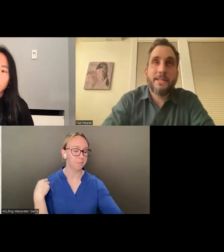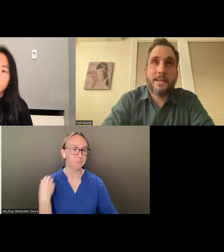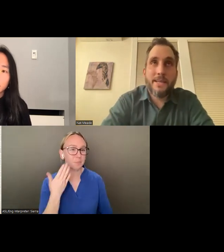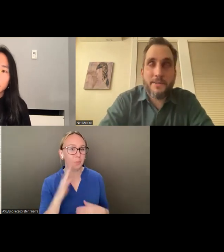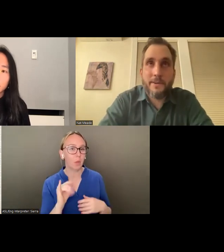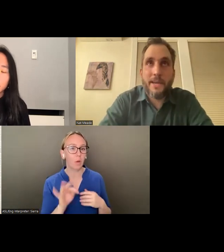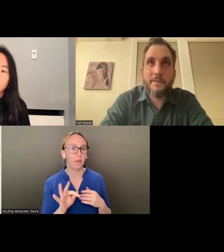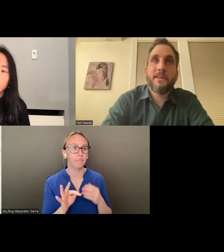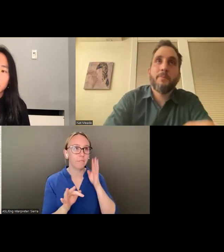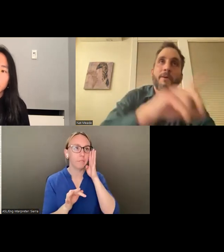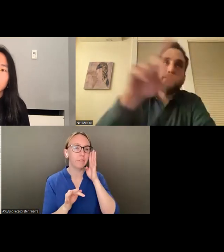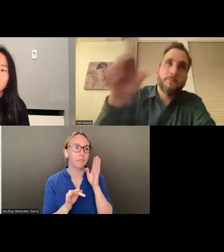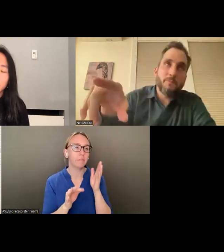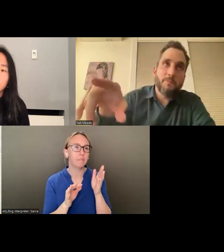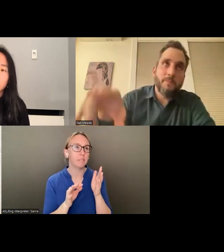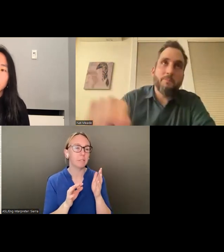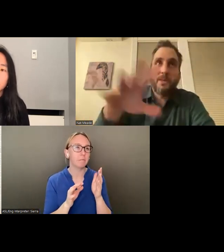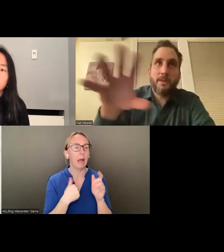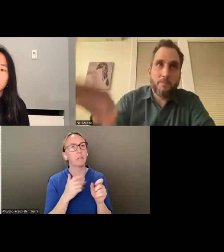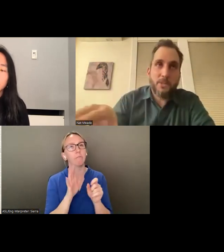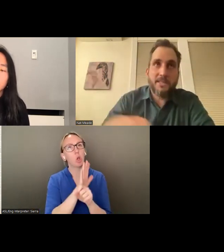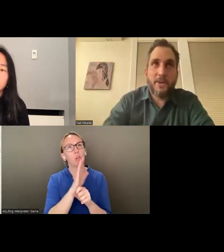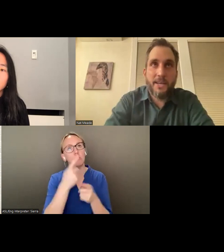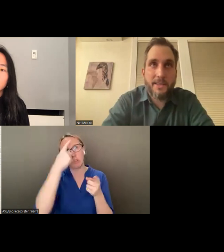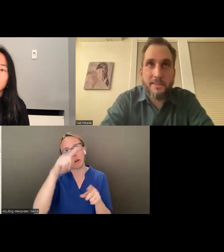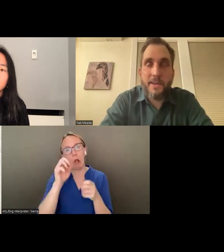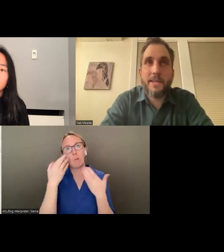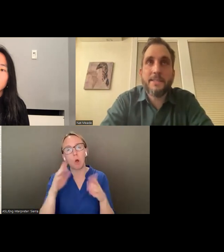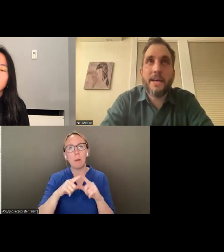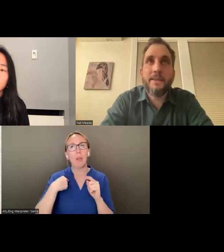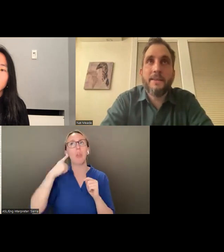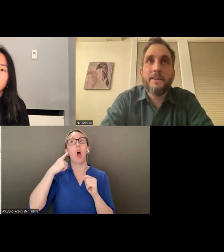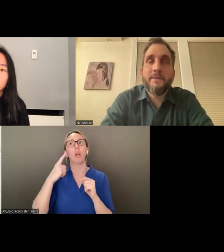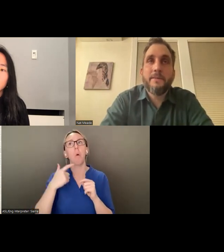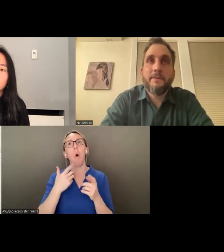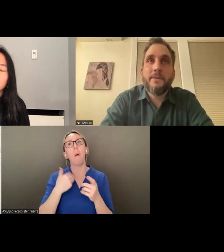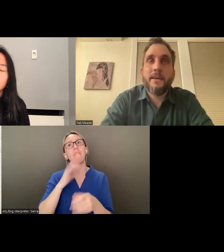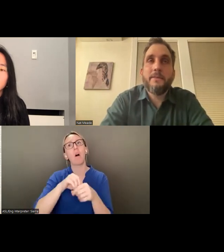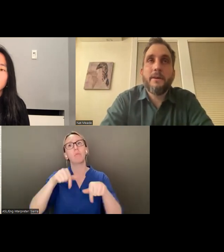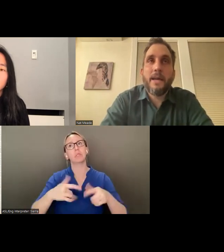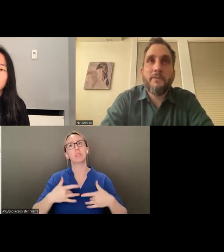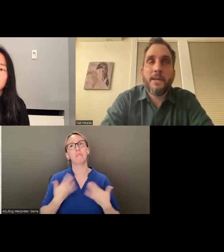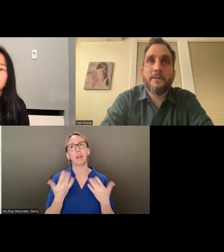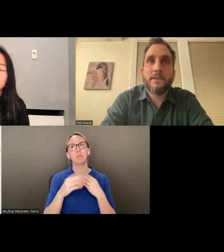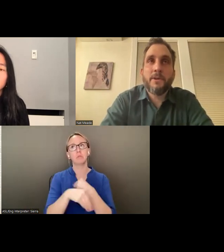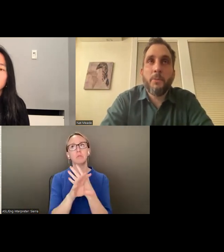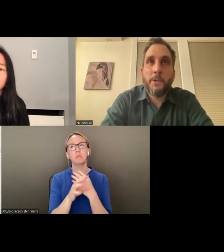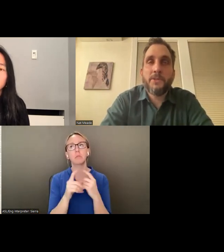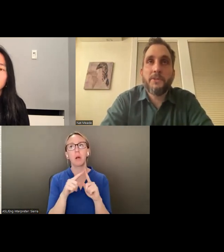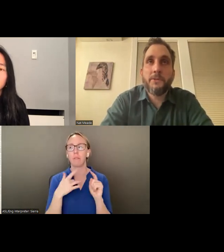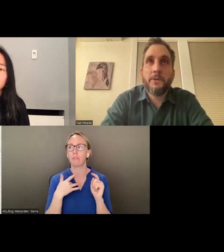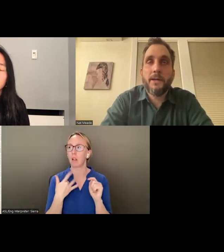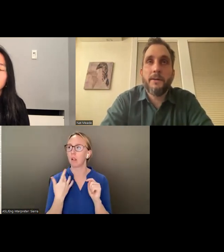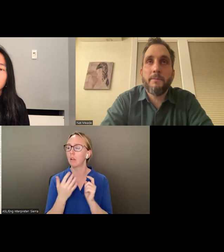but I had this idea yesterday thinking about being participating in this event is that that I feel like there's a real